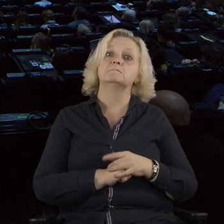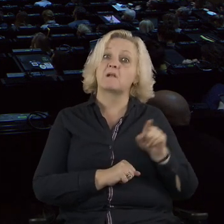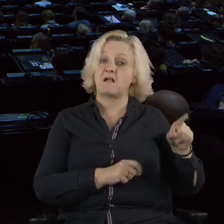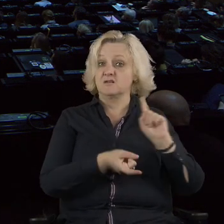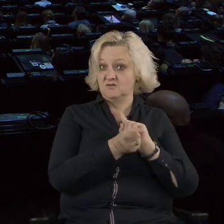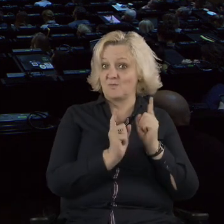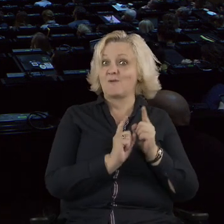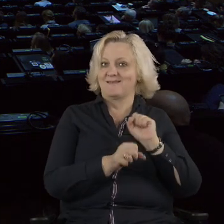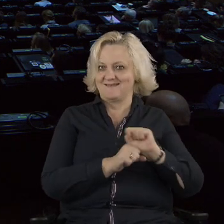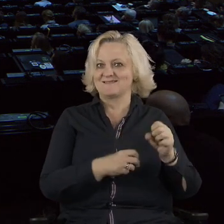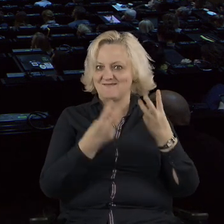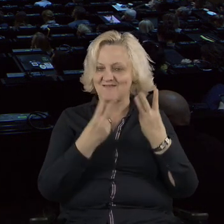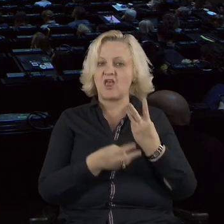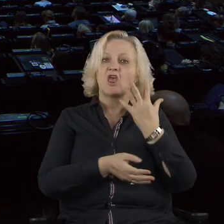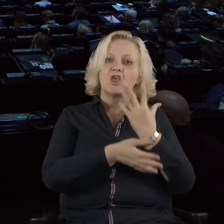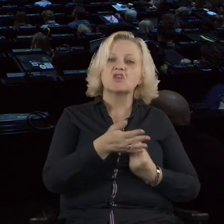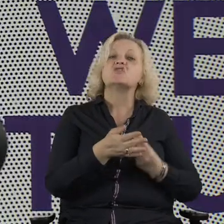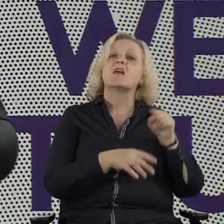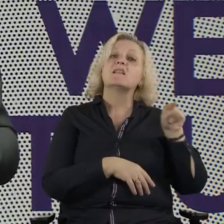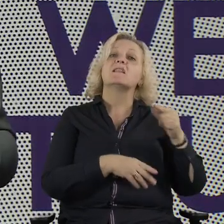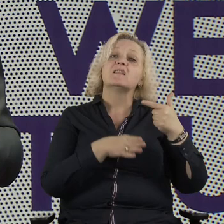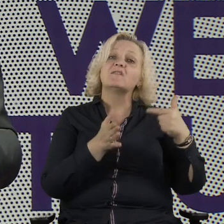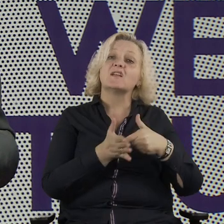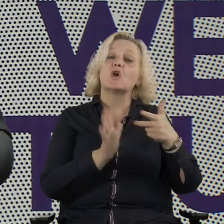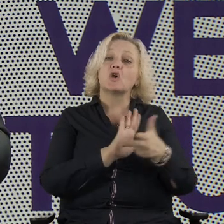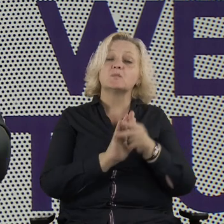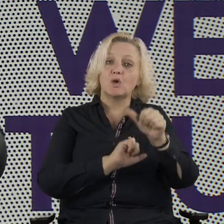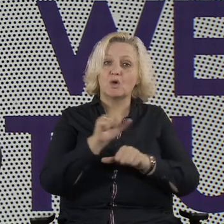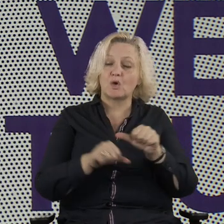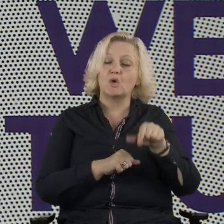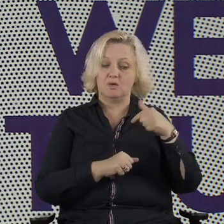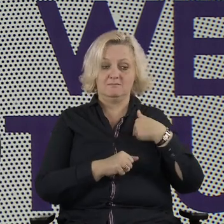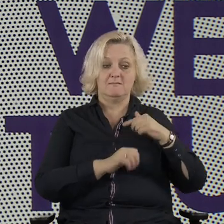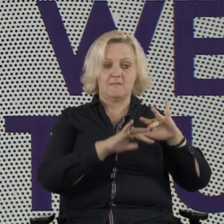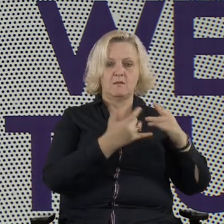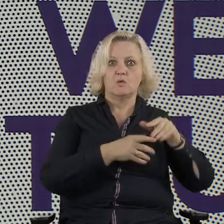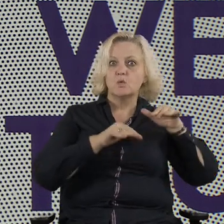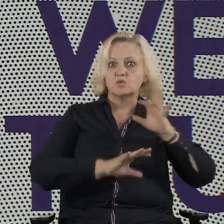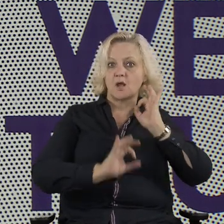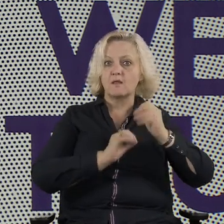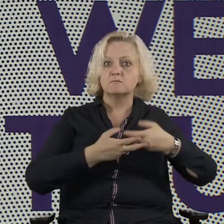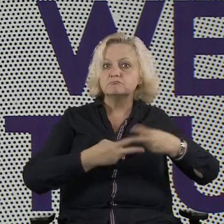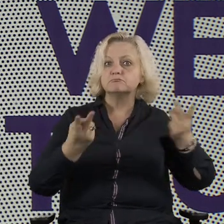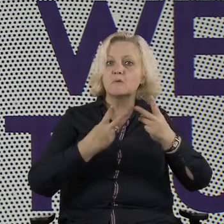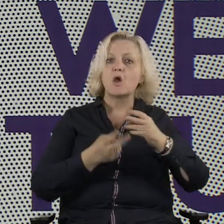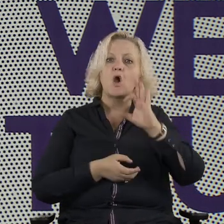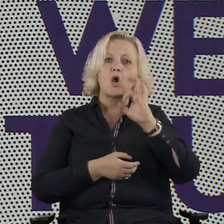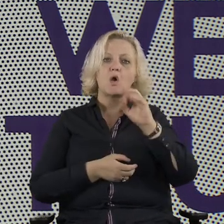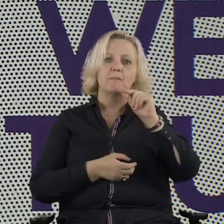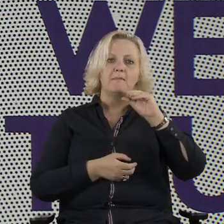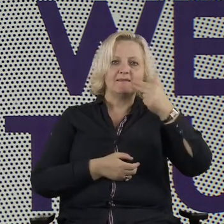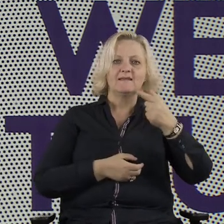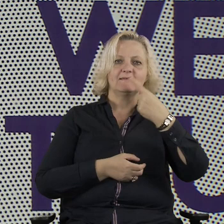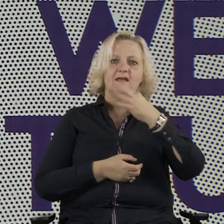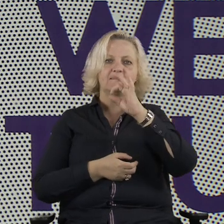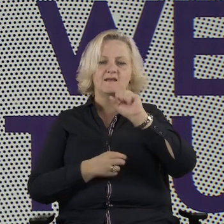fall of 2018, our parliament also started to publish a lot of stuff in an open data format. And in this way, it now has become one